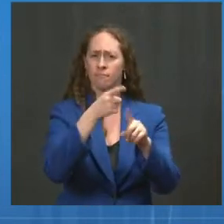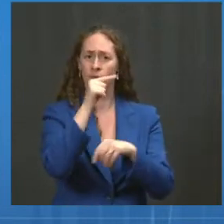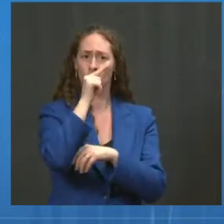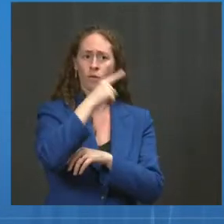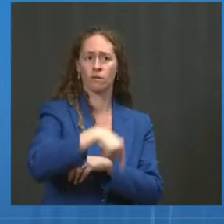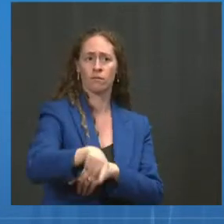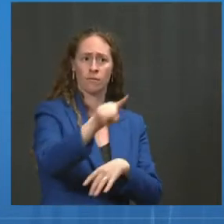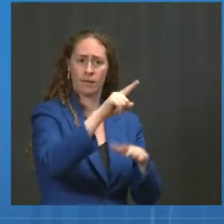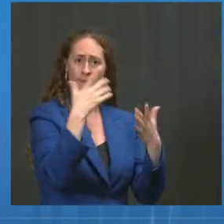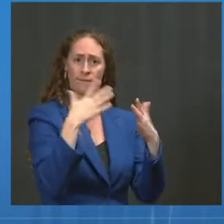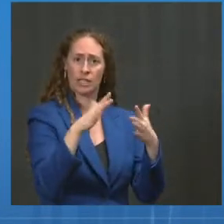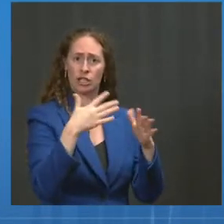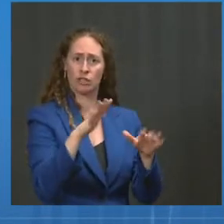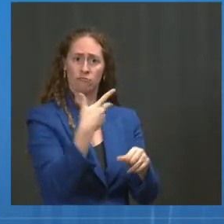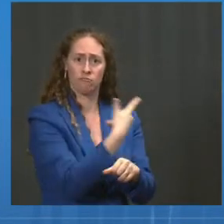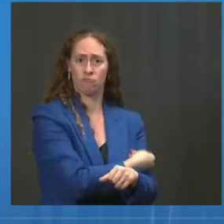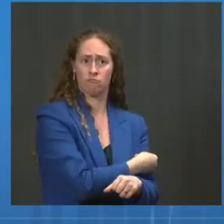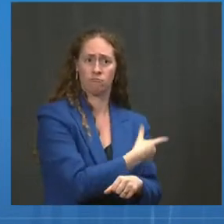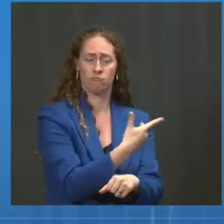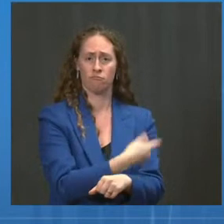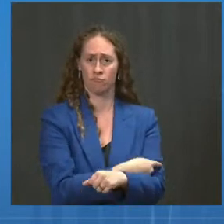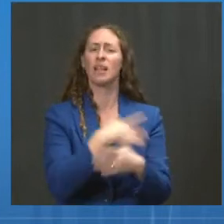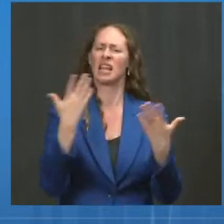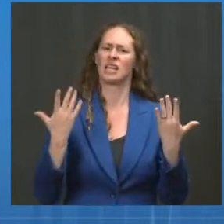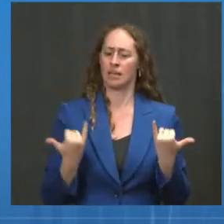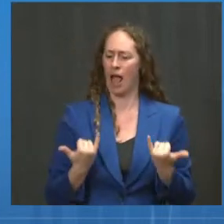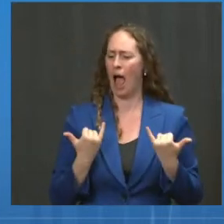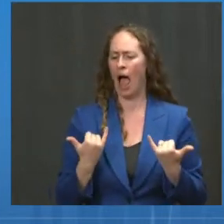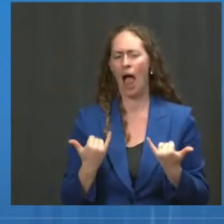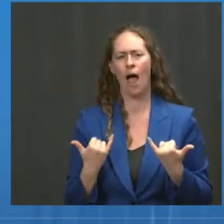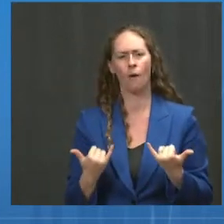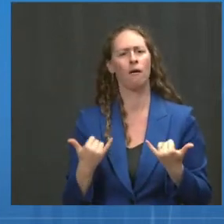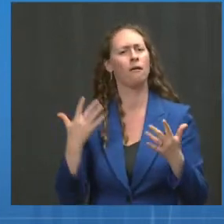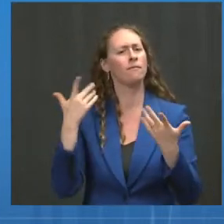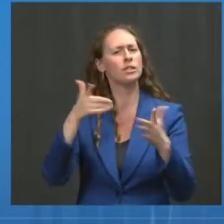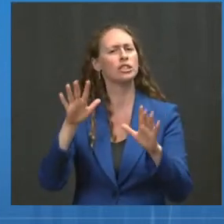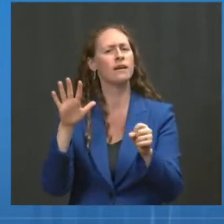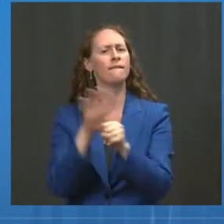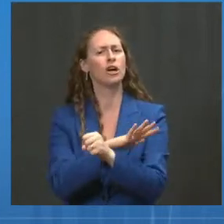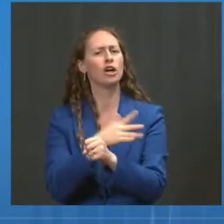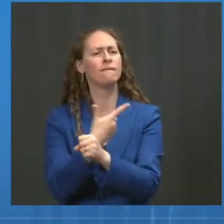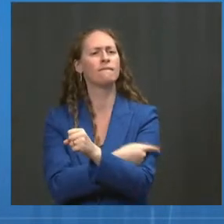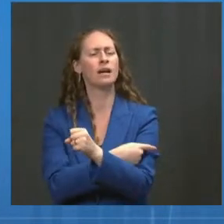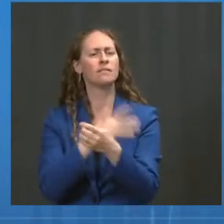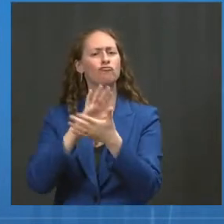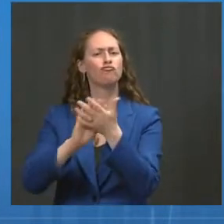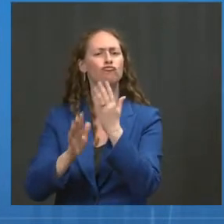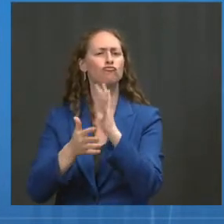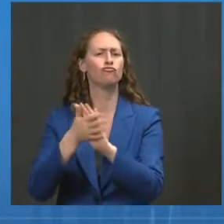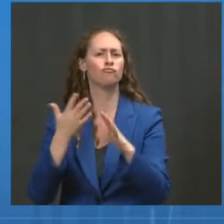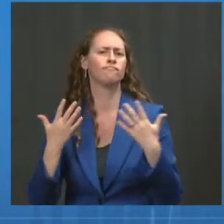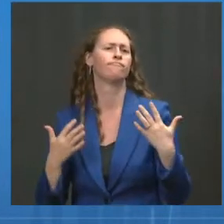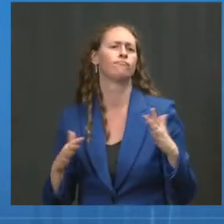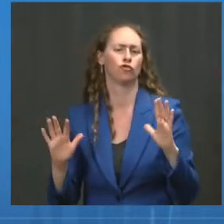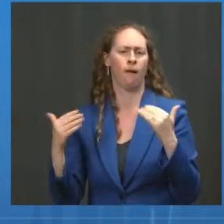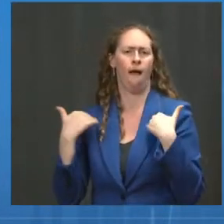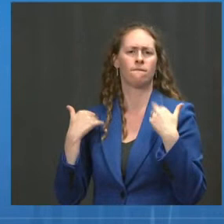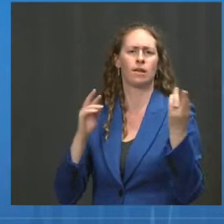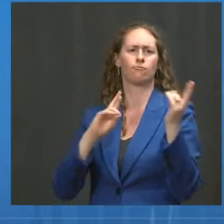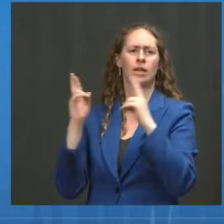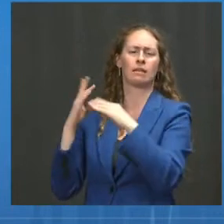you are fully vaccinated right now, you have full, you have a high degree of protection against the worst outcomes of COVID-19.